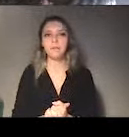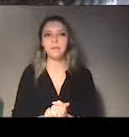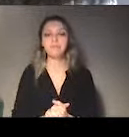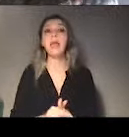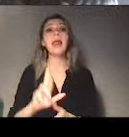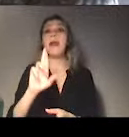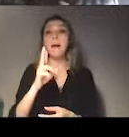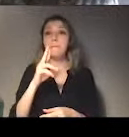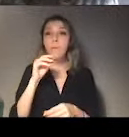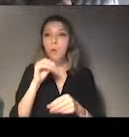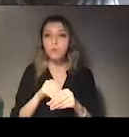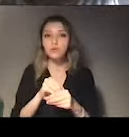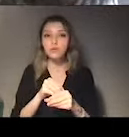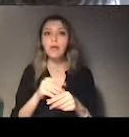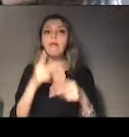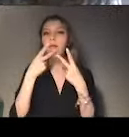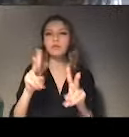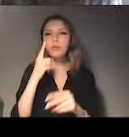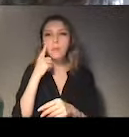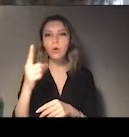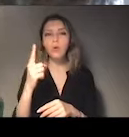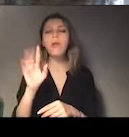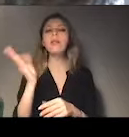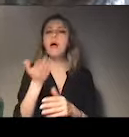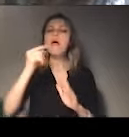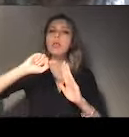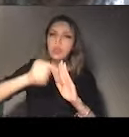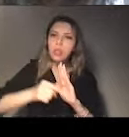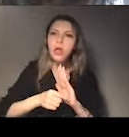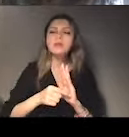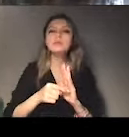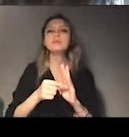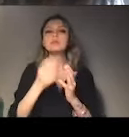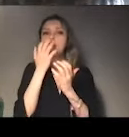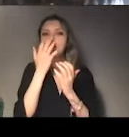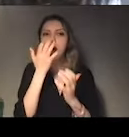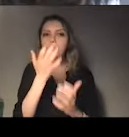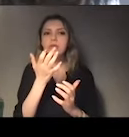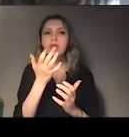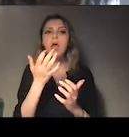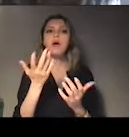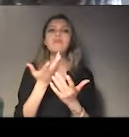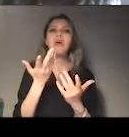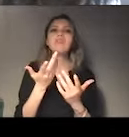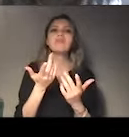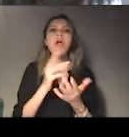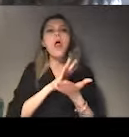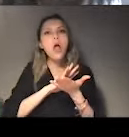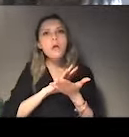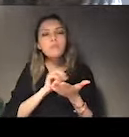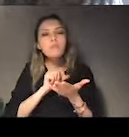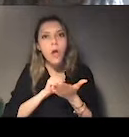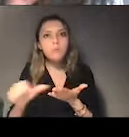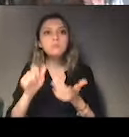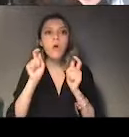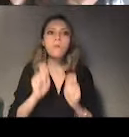government when these recommendations were considered fully or partially implemented. And whereas when there were no